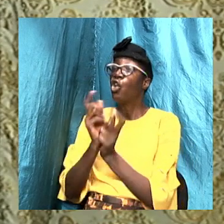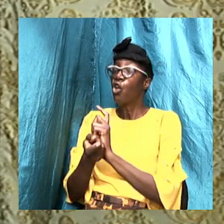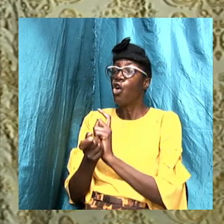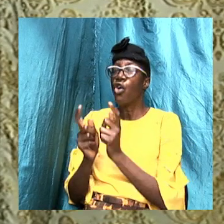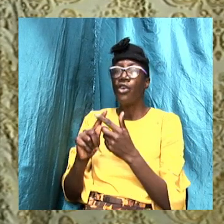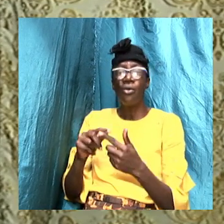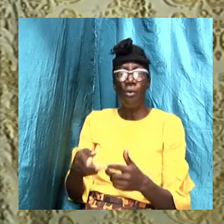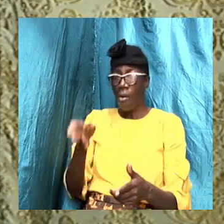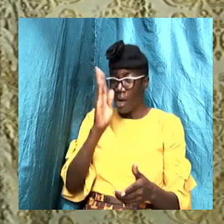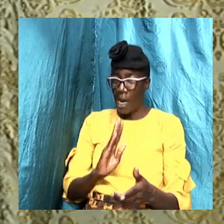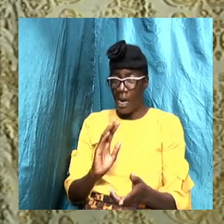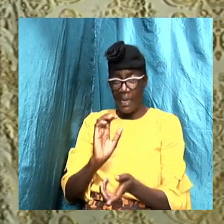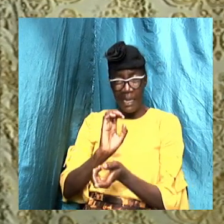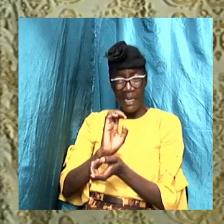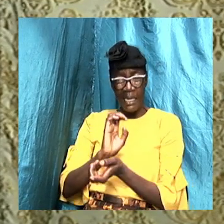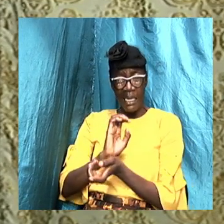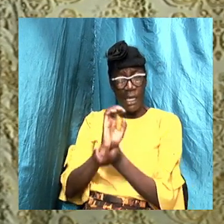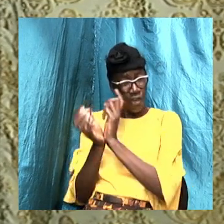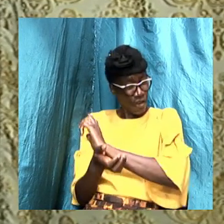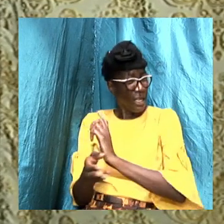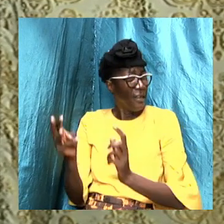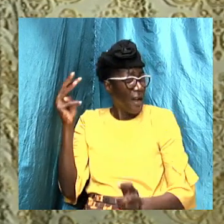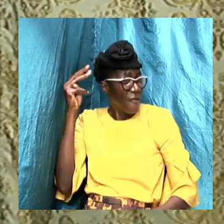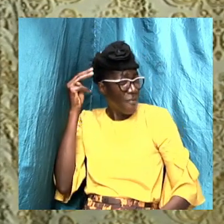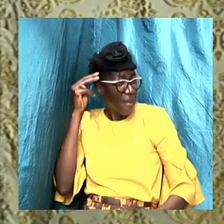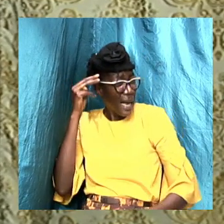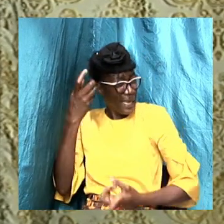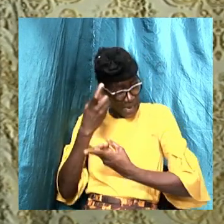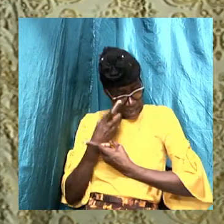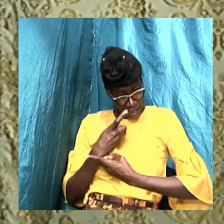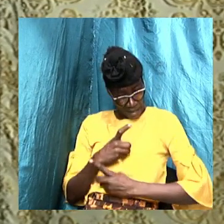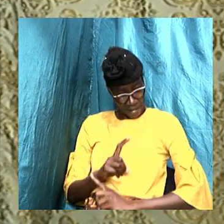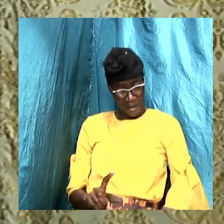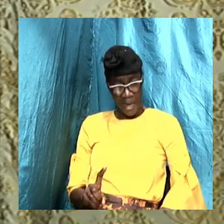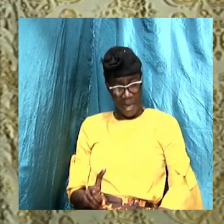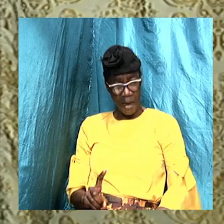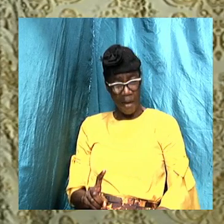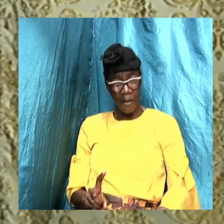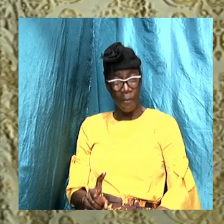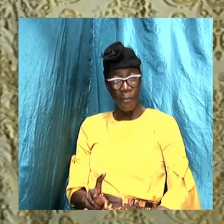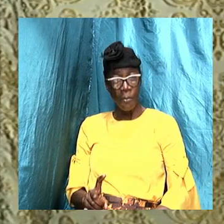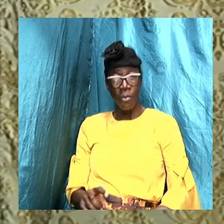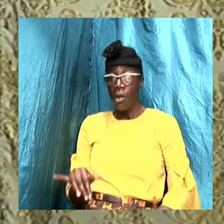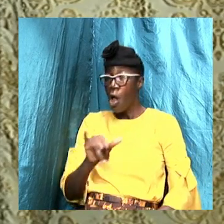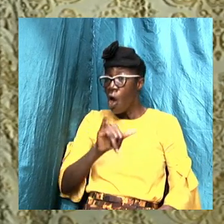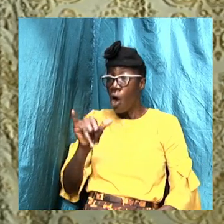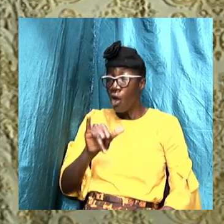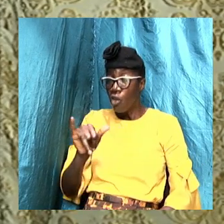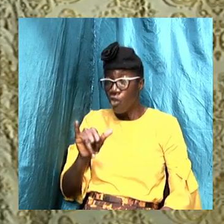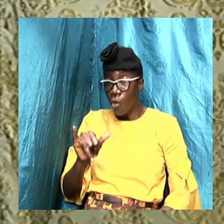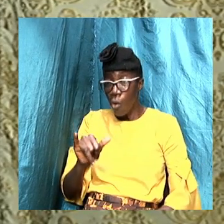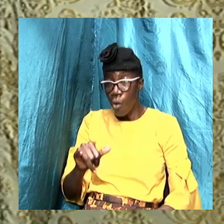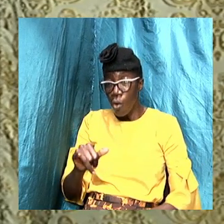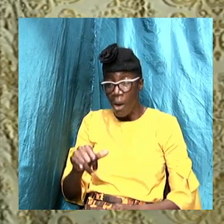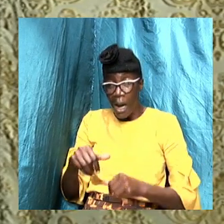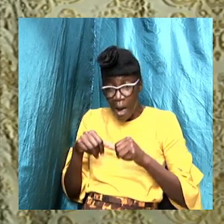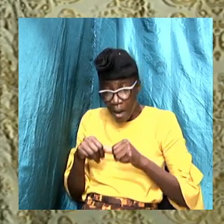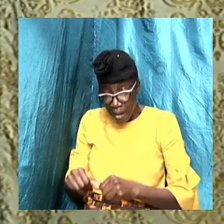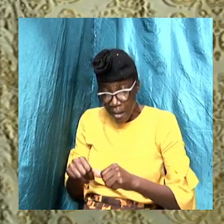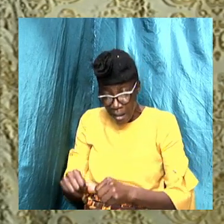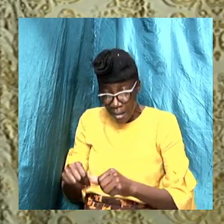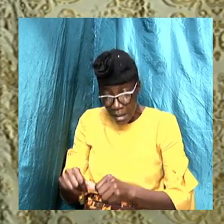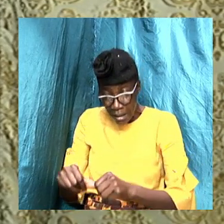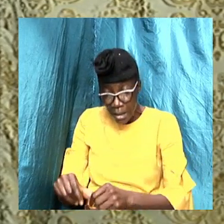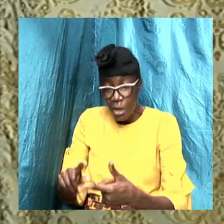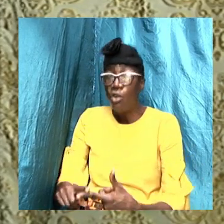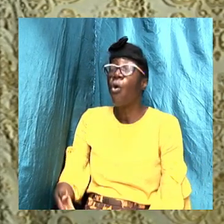change of mind and it's a change of desire. It's turning from sin, but it's also a dedication to God.